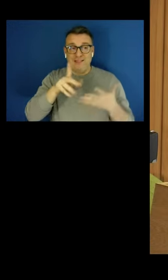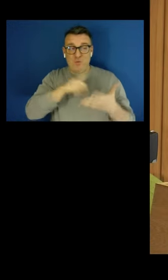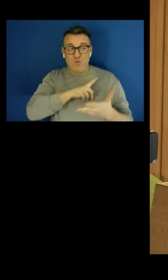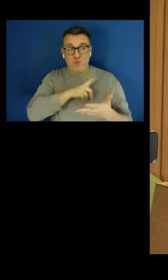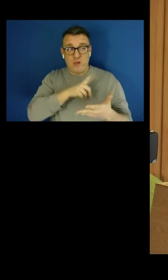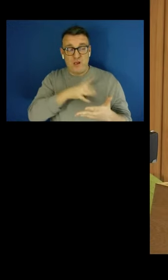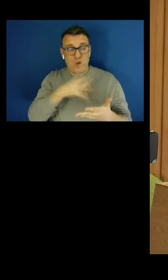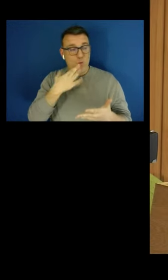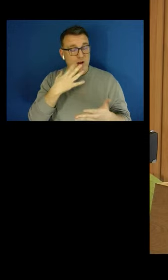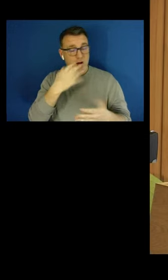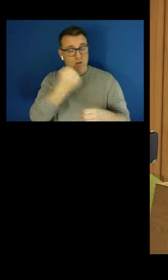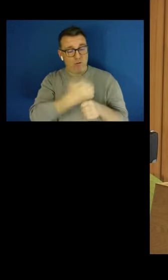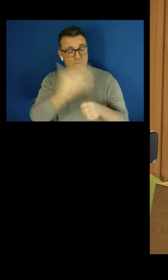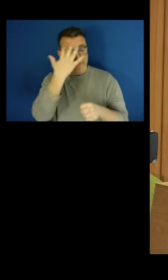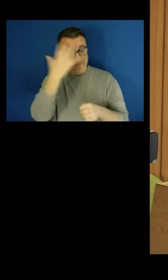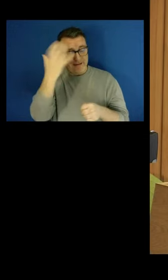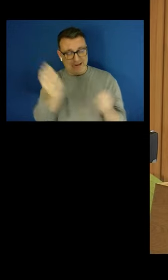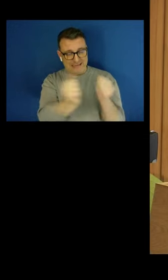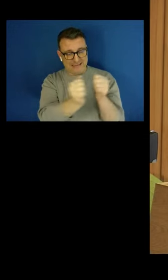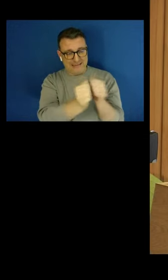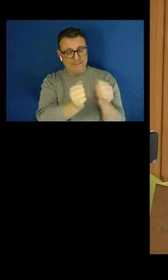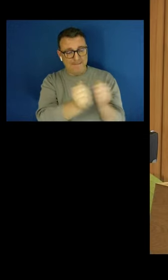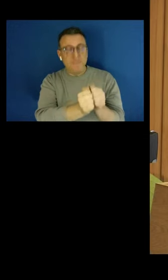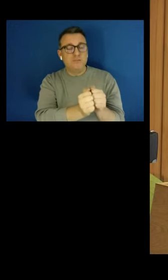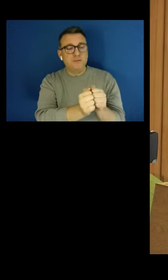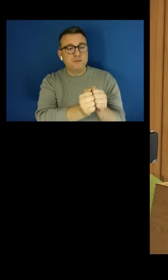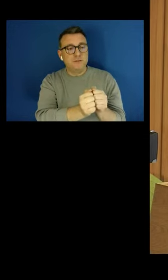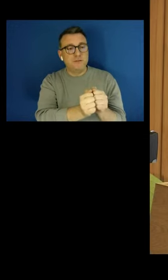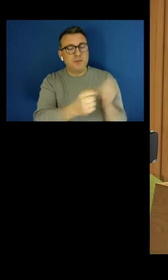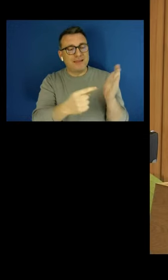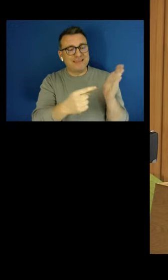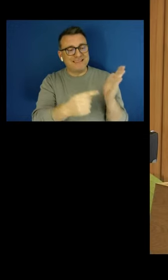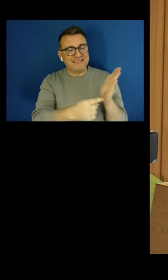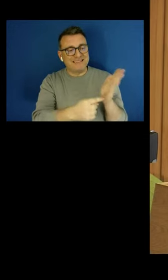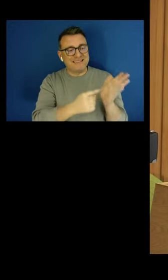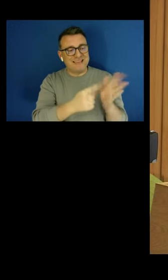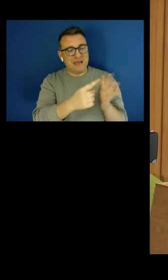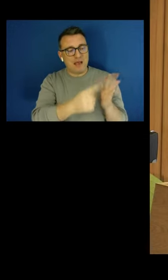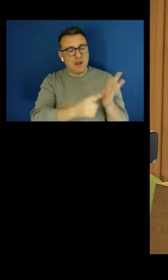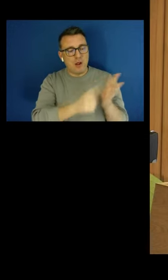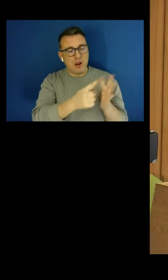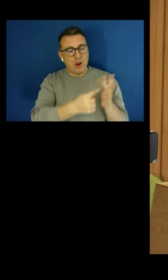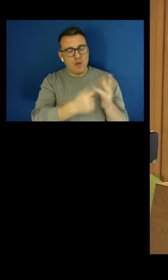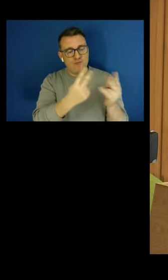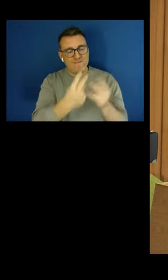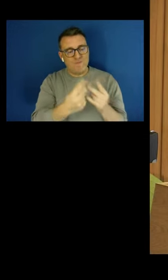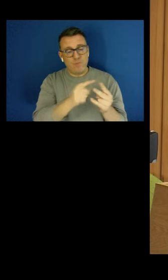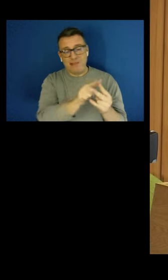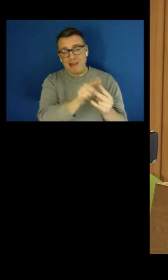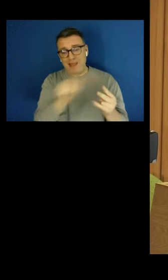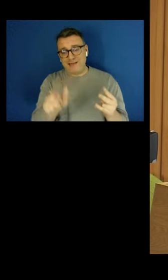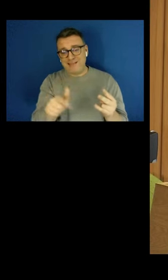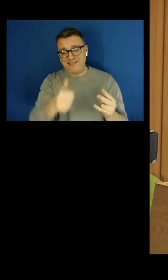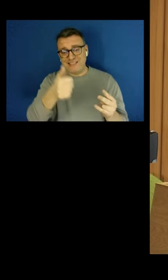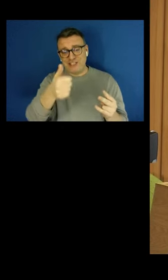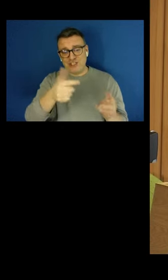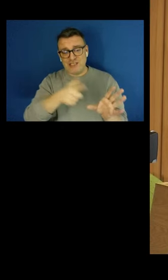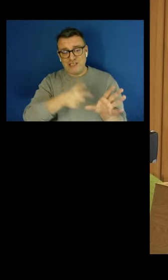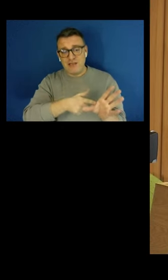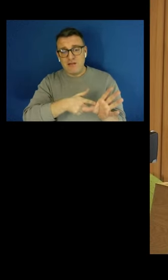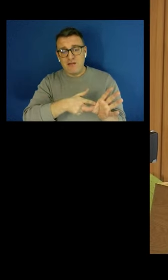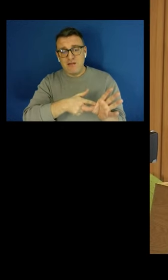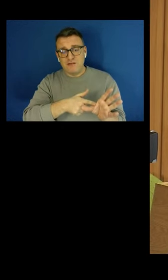the recommendations of the Taylor Review, which Kirsten mentioned, four years after it was first mentioned